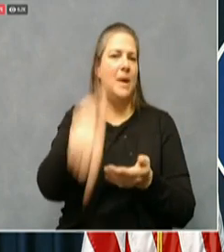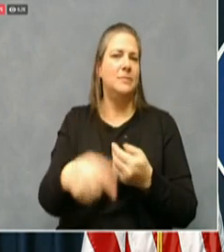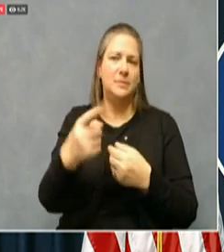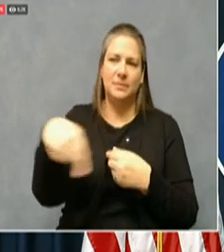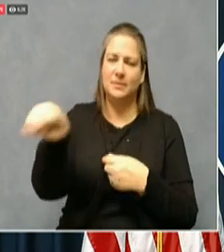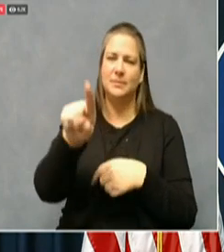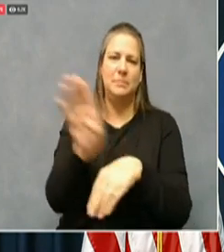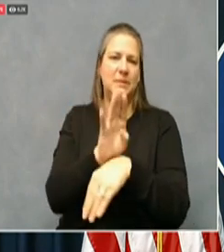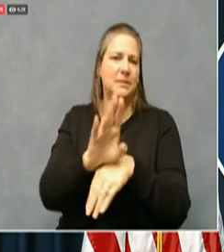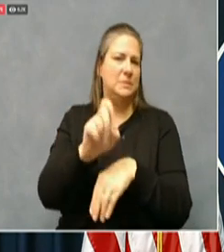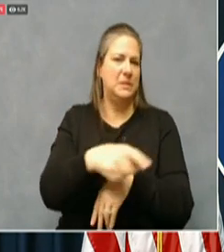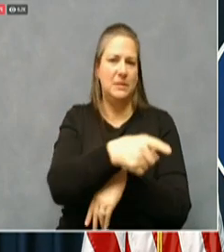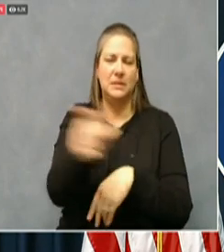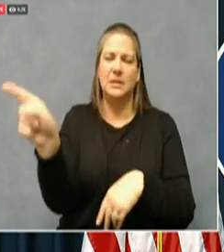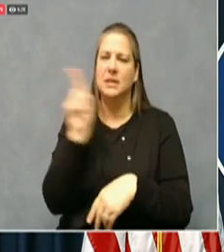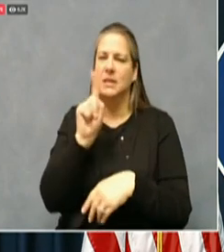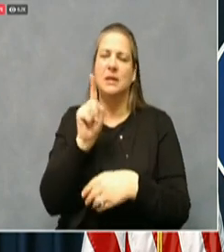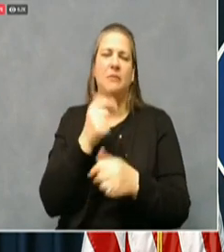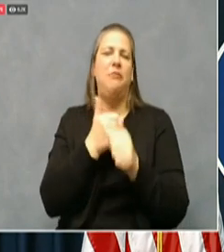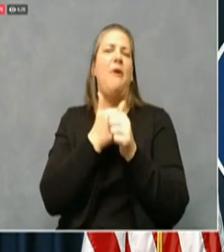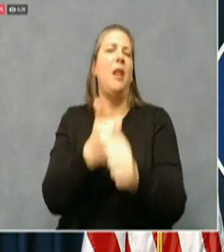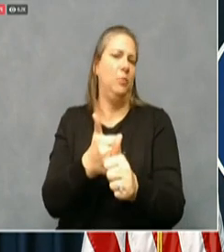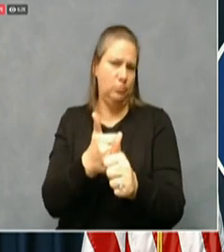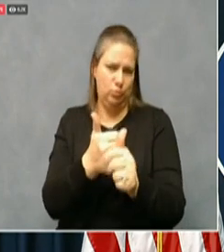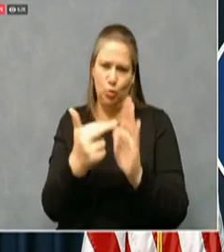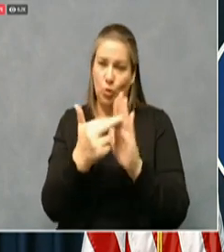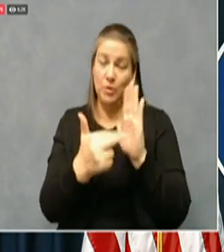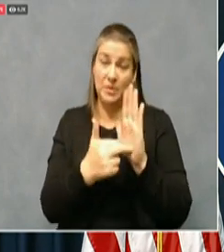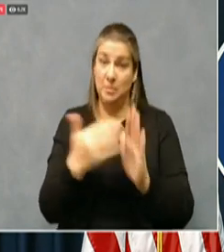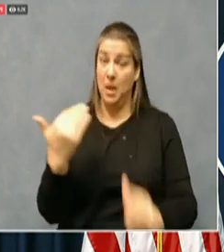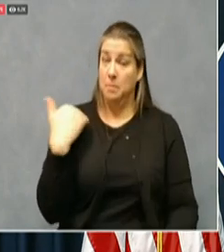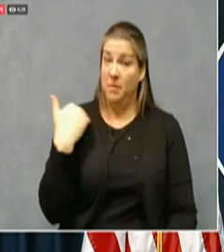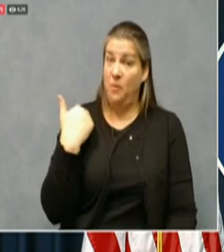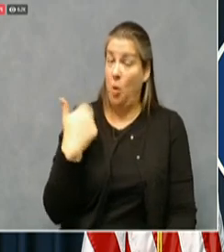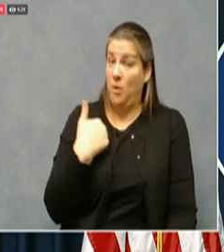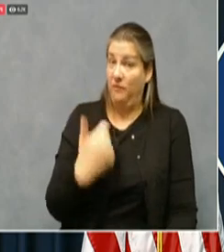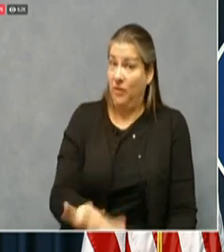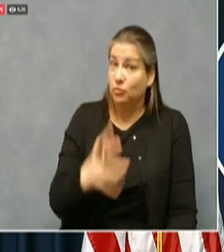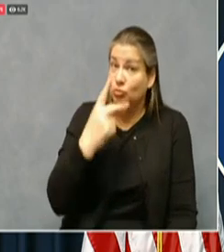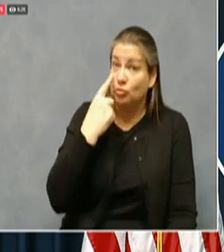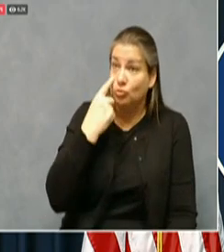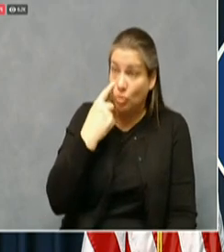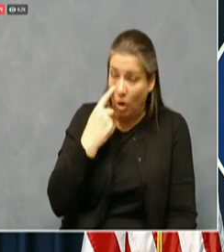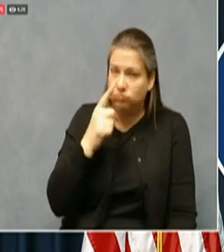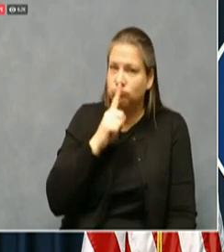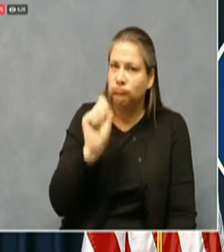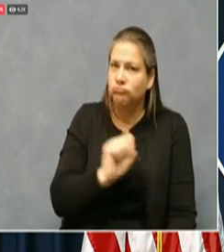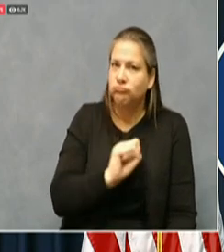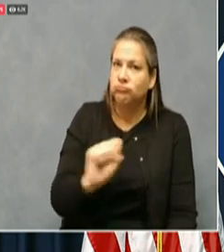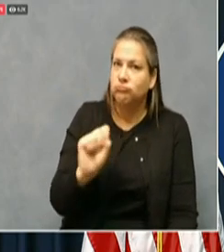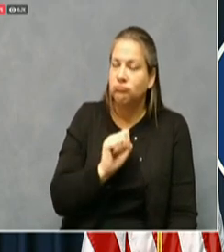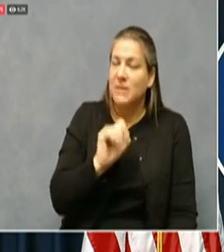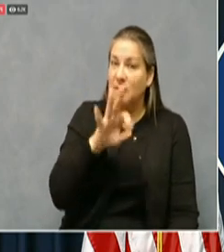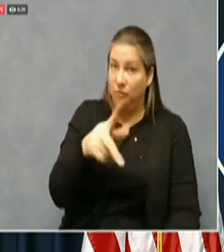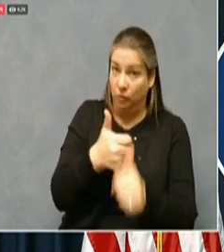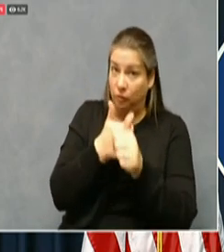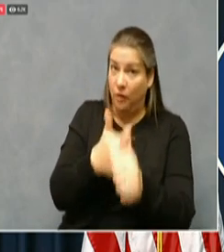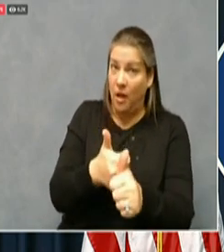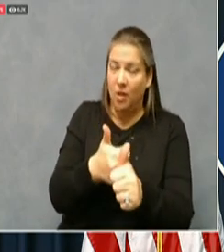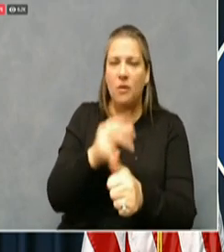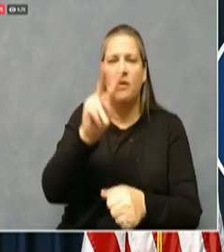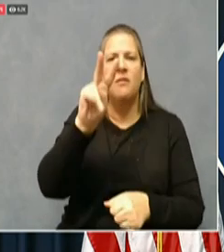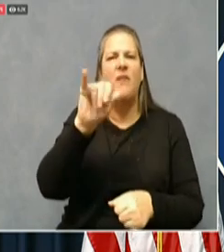enforcing those rules. And I tell you what we've seen in the past. If we do that, uh, that that keeps the virus under